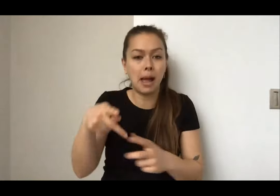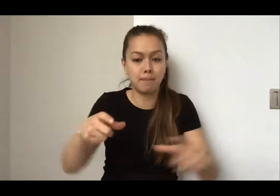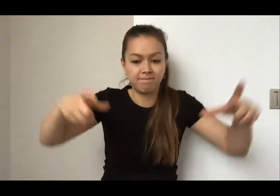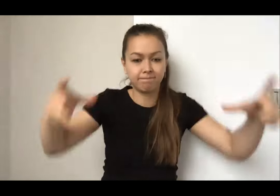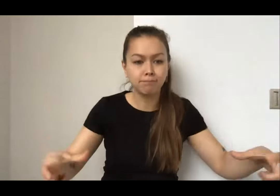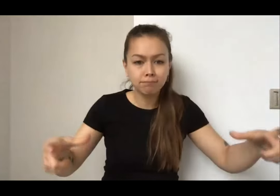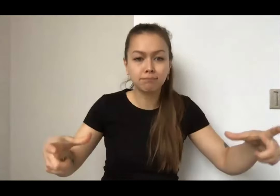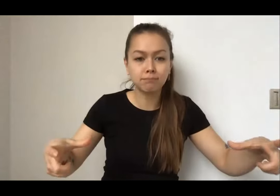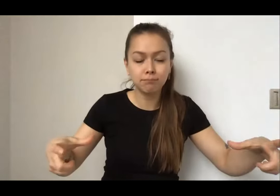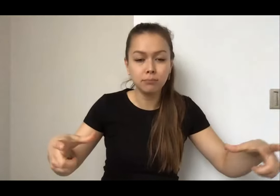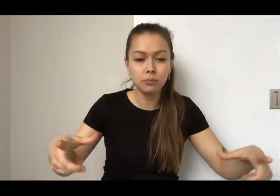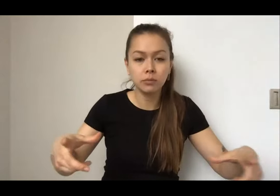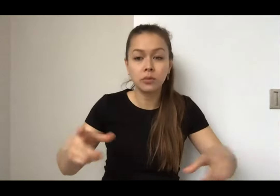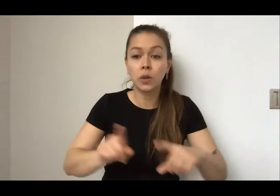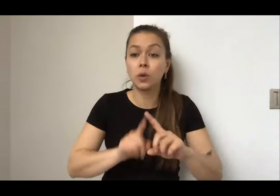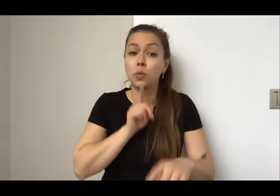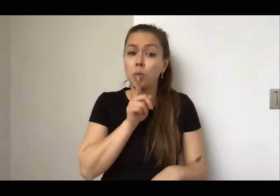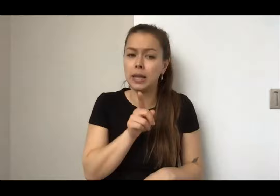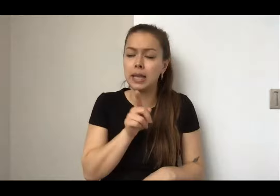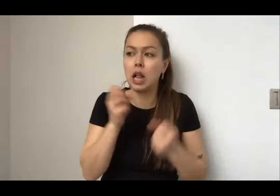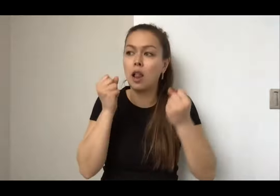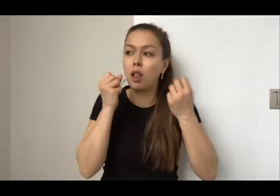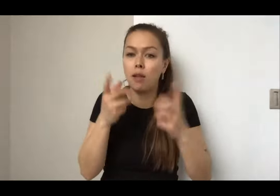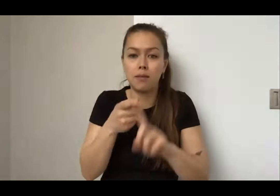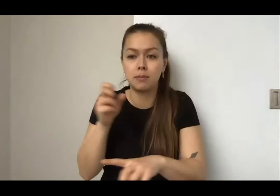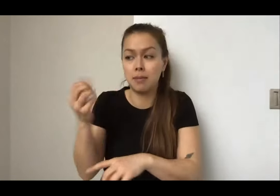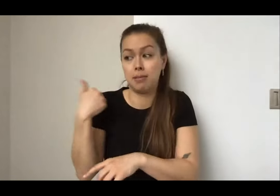semester into this year and actually have us on board in a sustainable way.